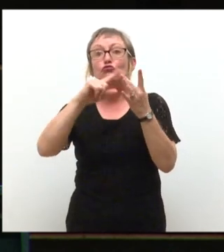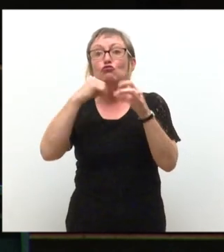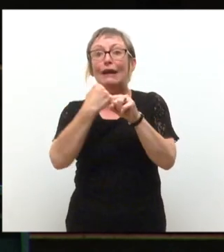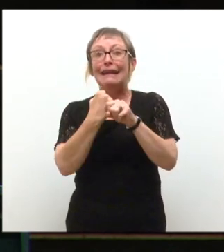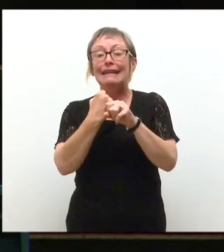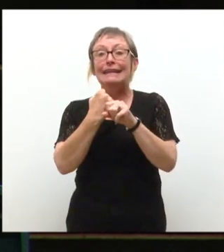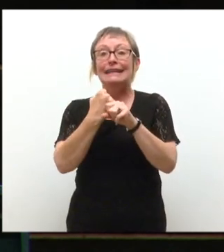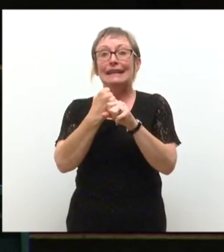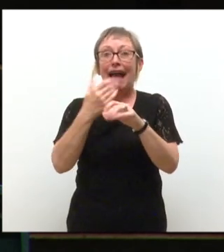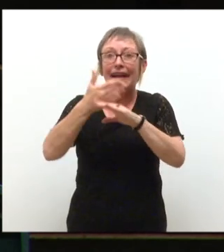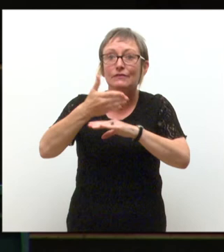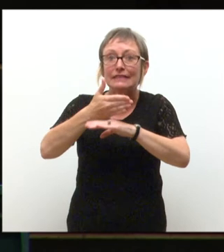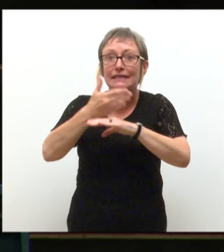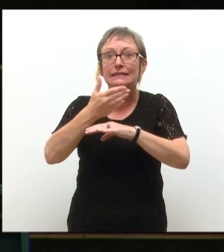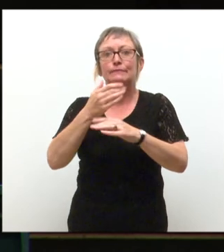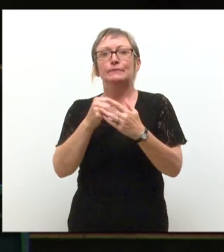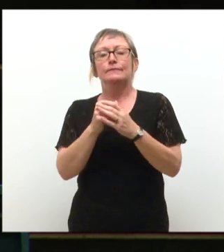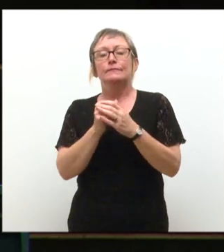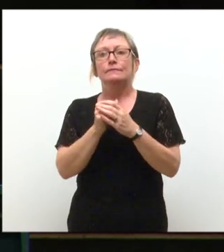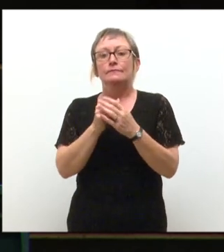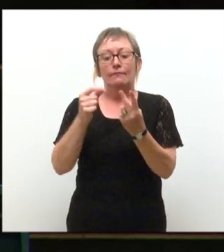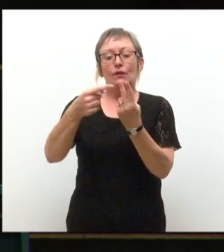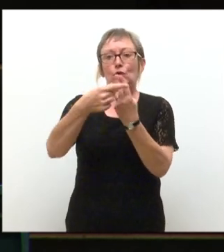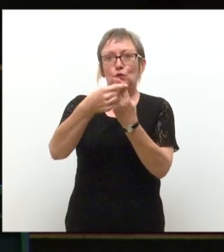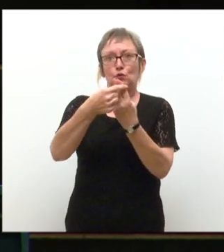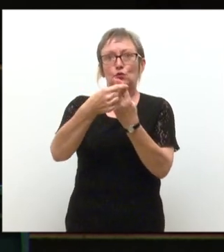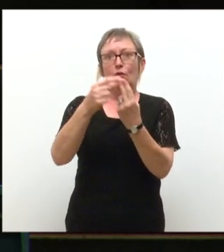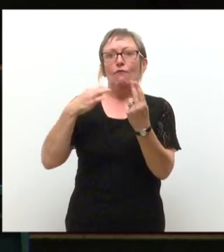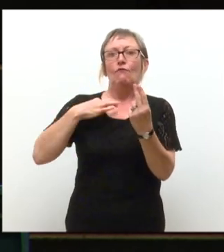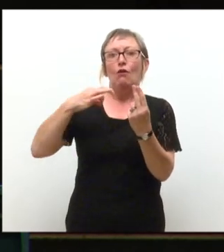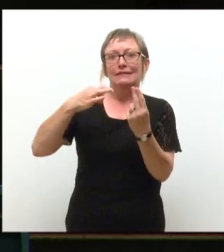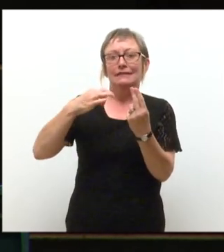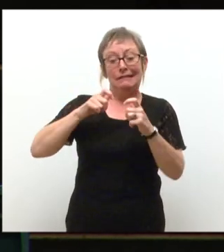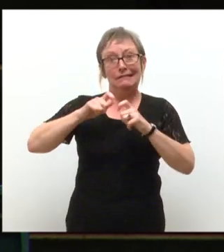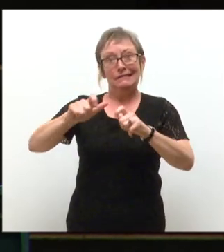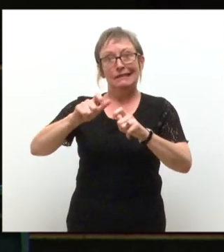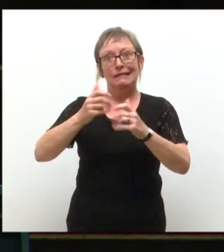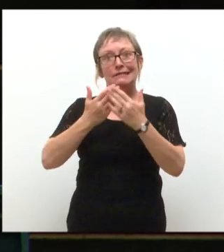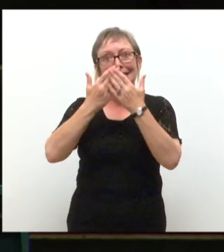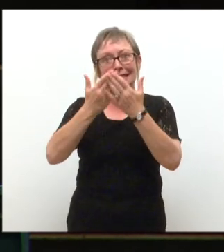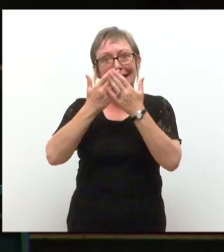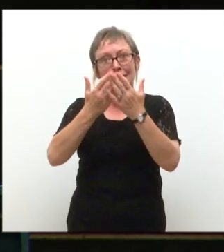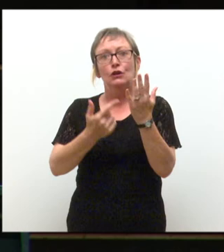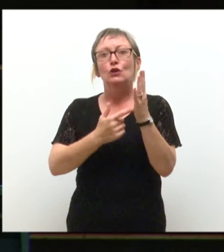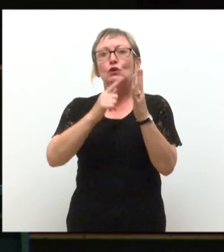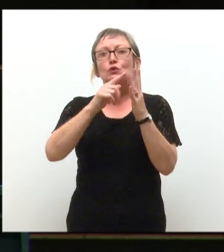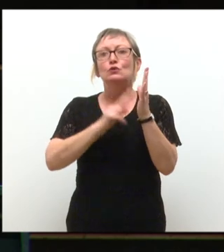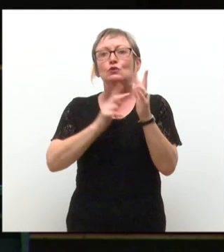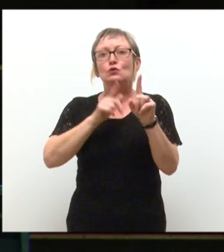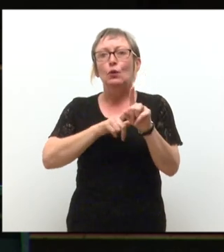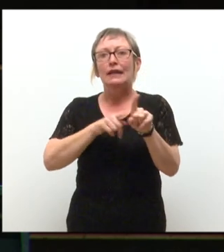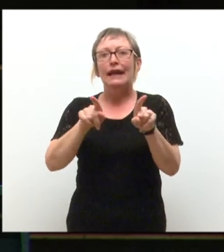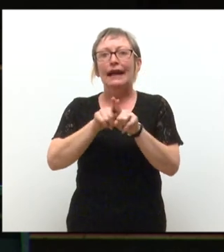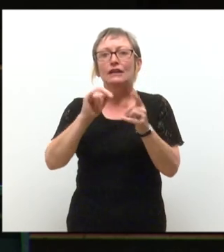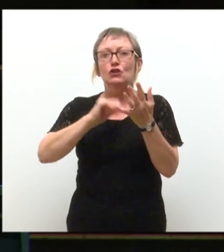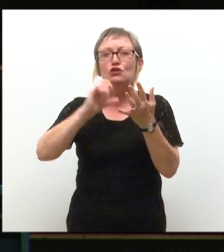Vice President of Sheet and Activities. And our two non-sabbaticals, volunteers who are still studying, Tony, our confident Vice President of Engagement, and